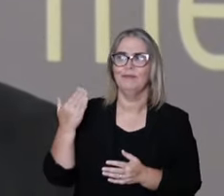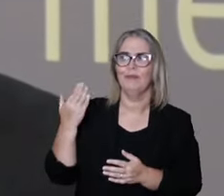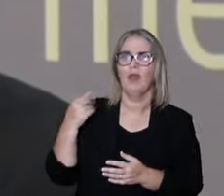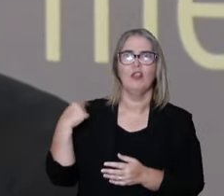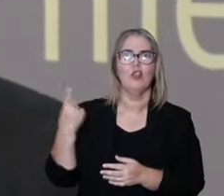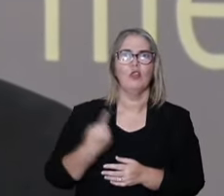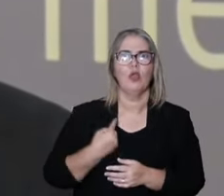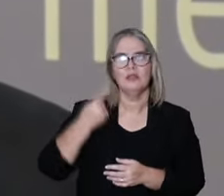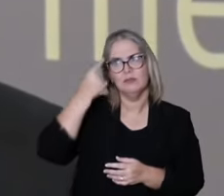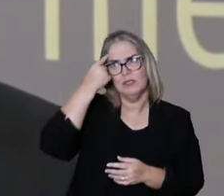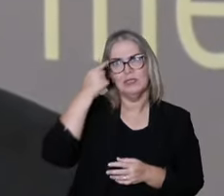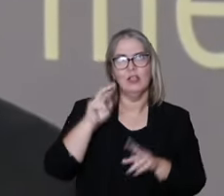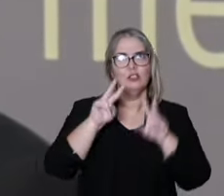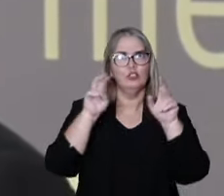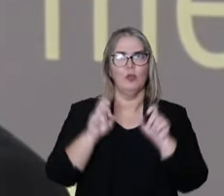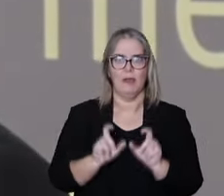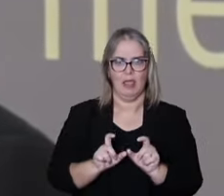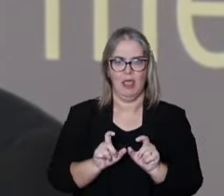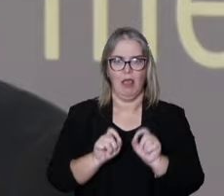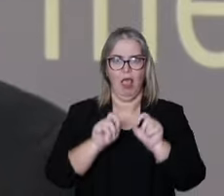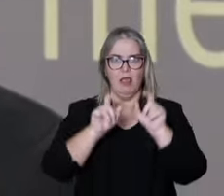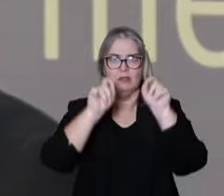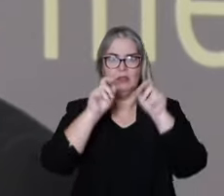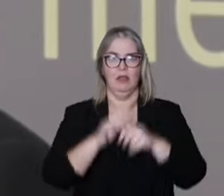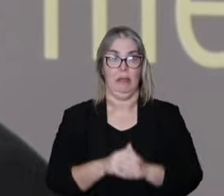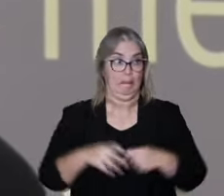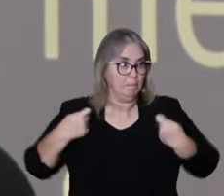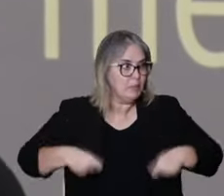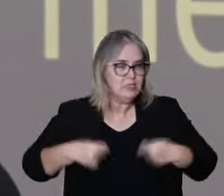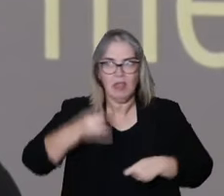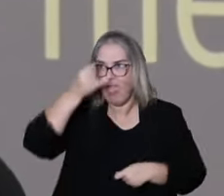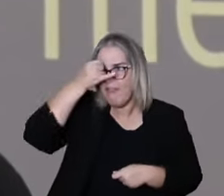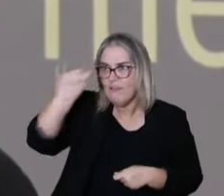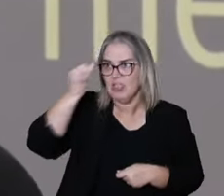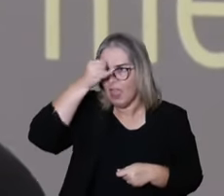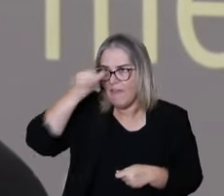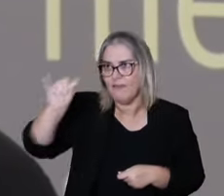on the war against the tumor.